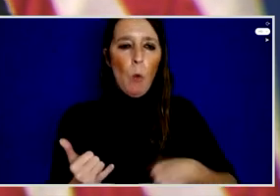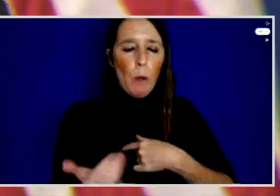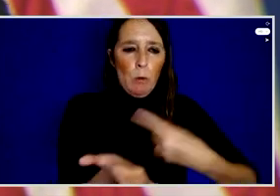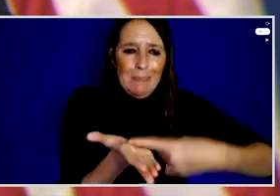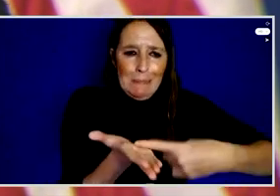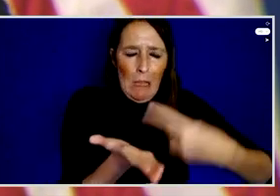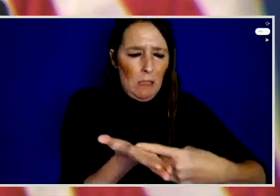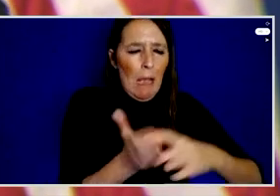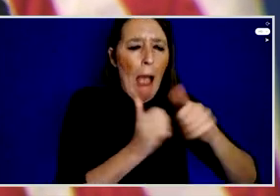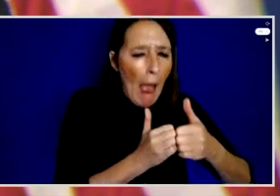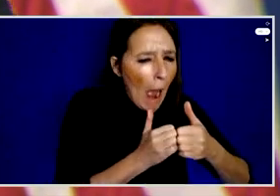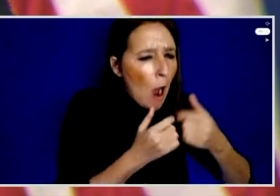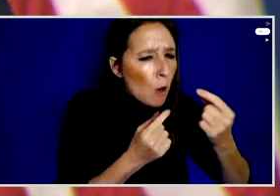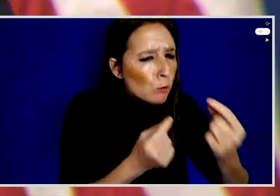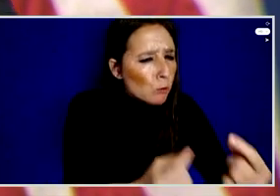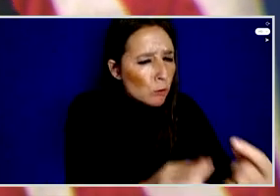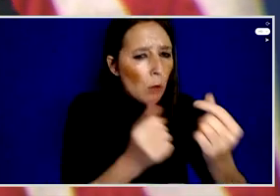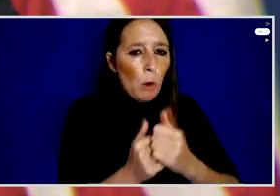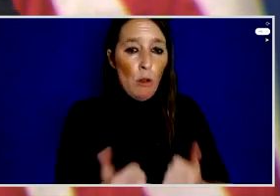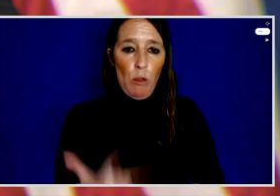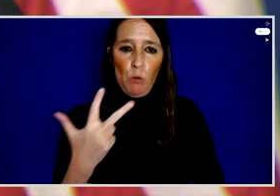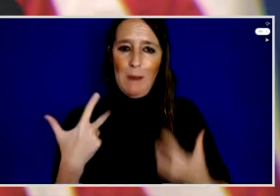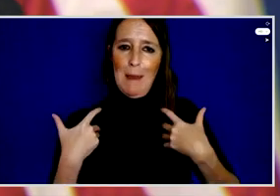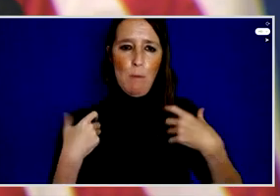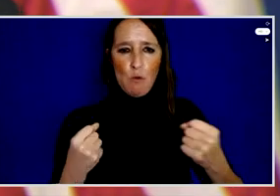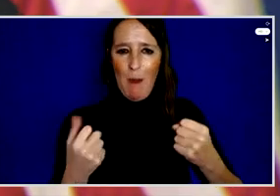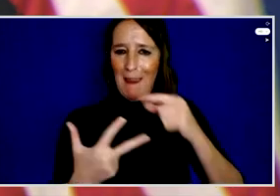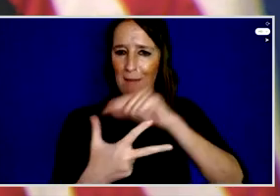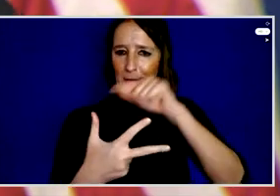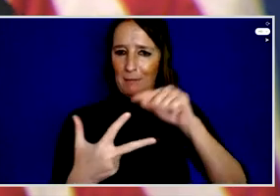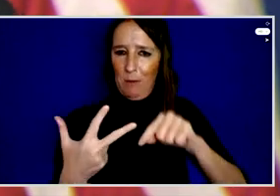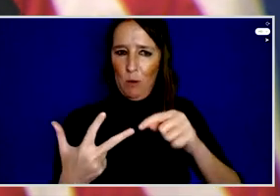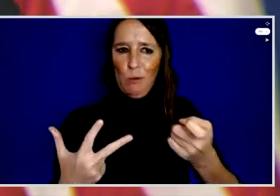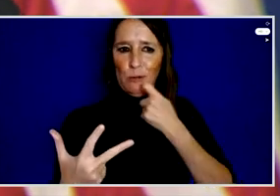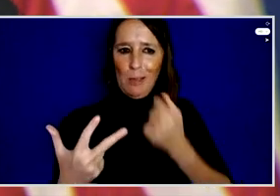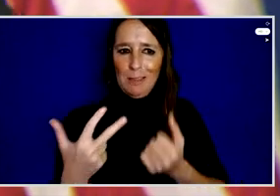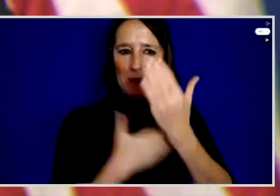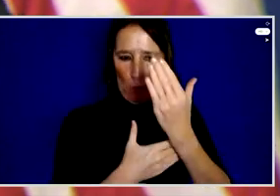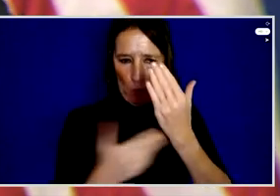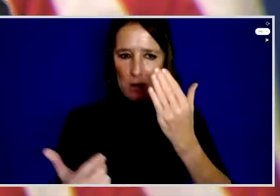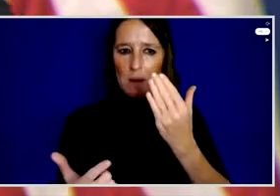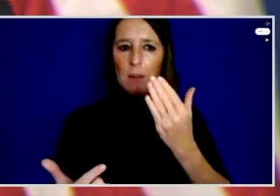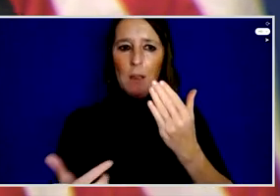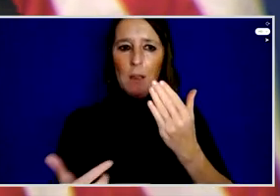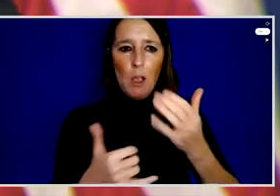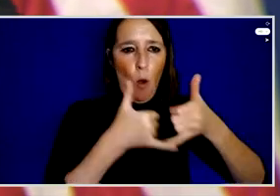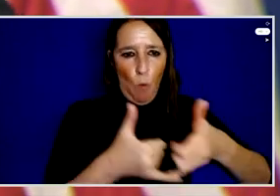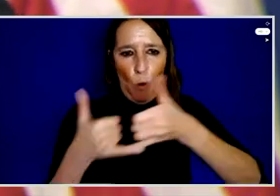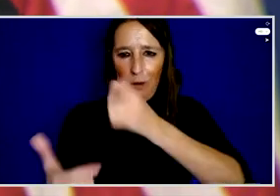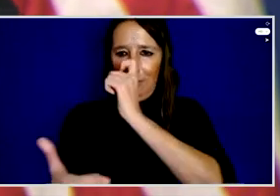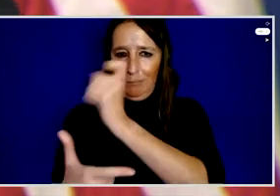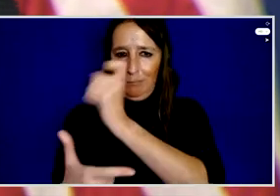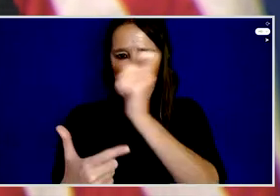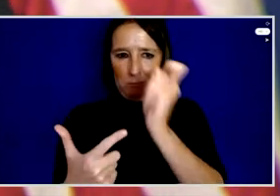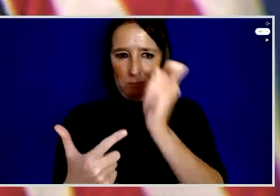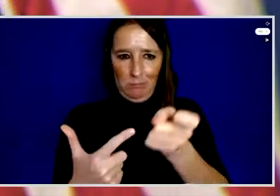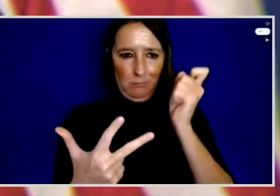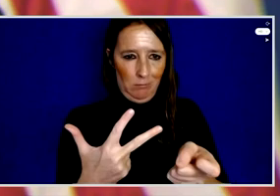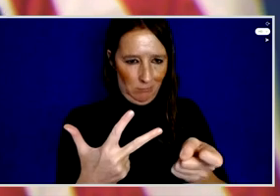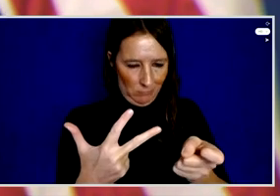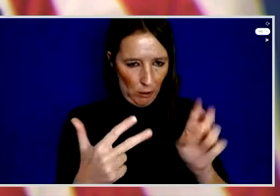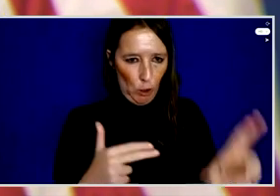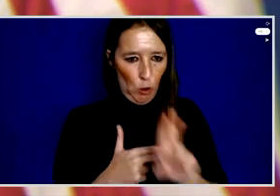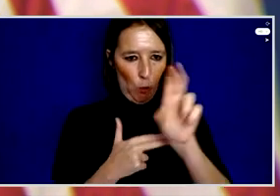three brave anti-corruption defenders who just this morning were conferred with the U.S. Department of State Anti